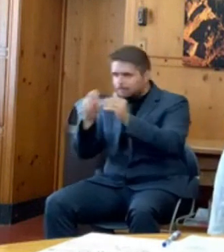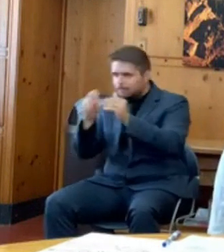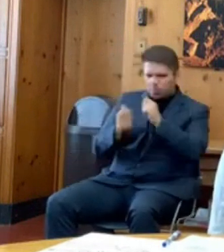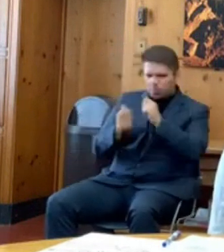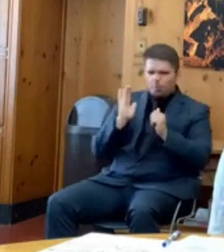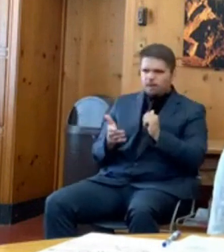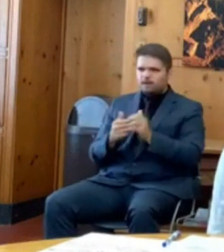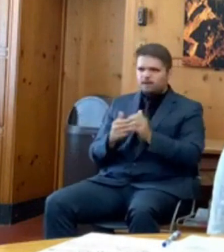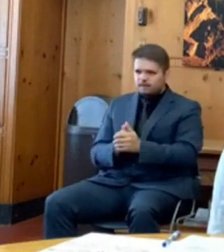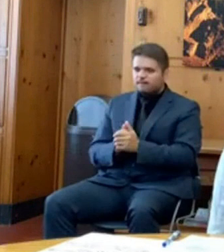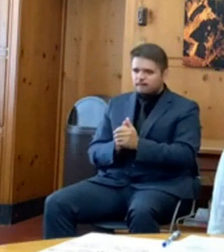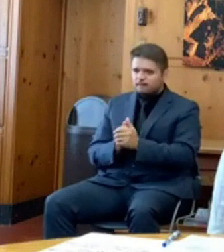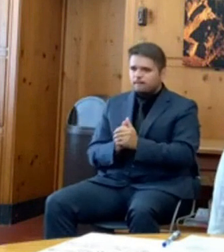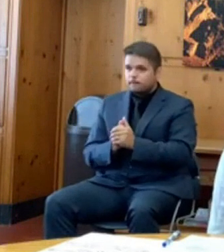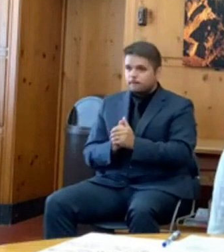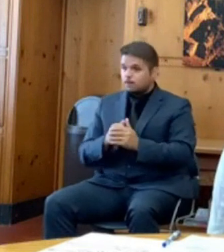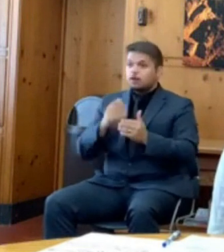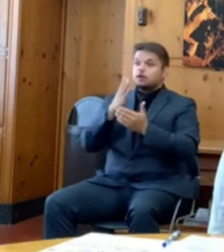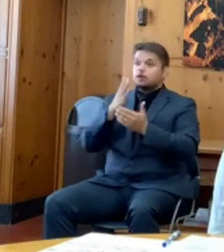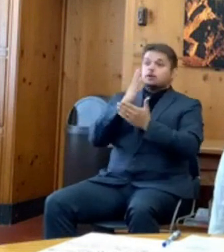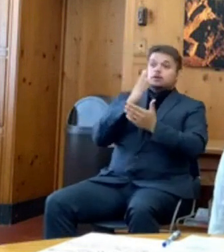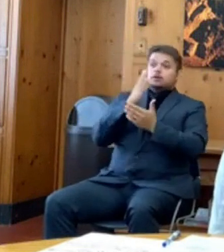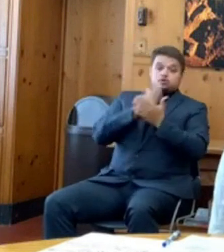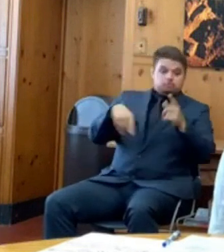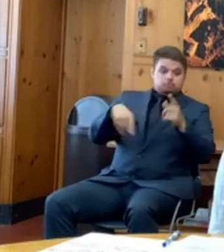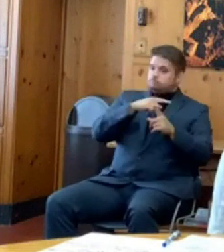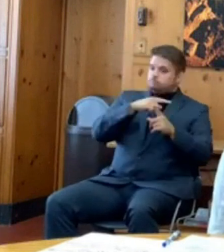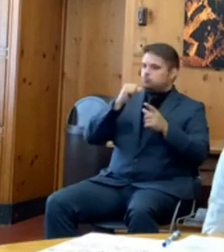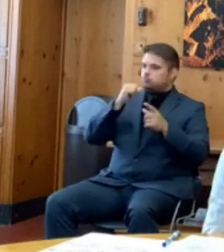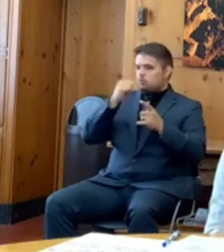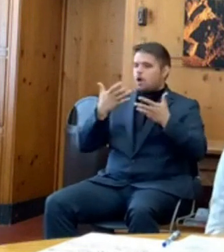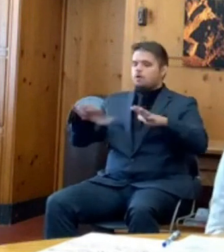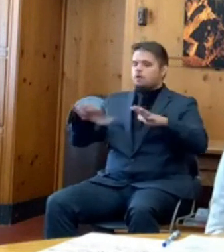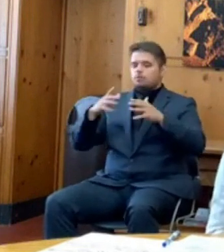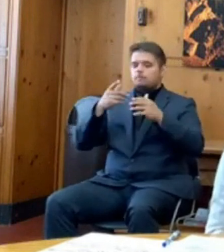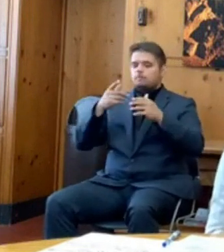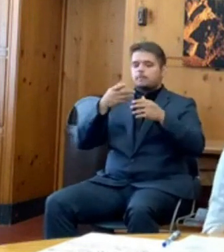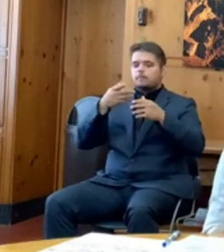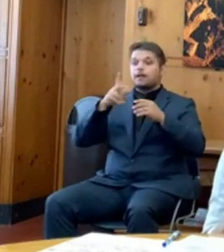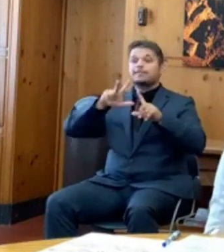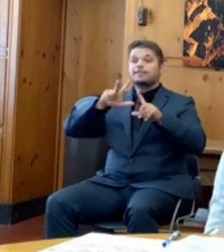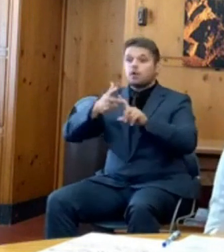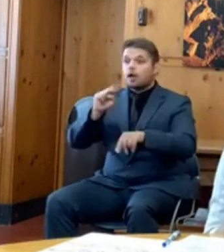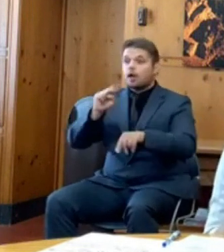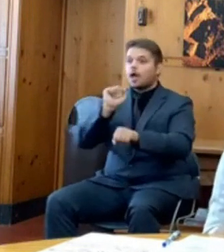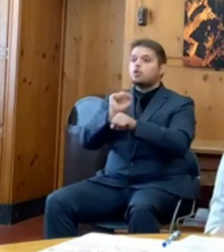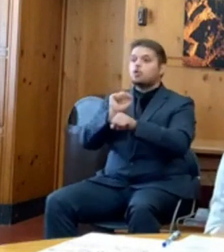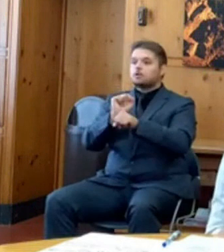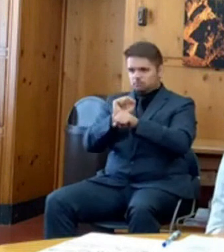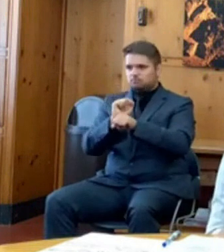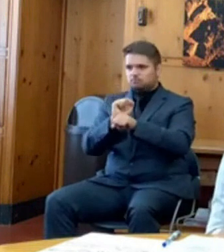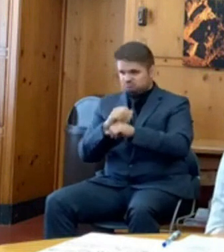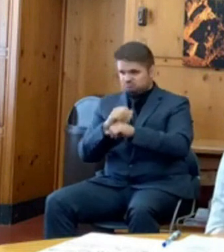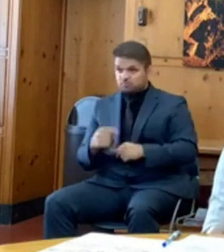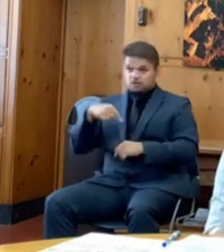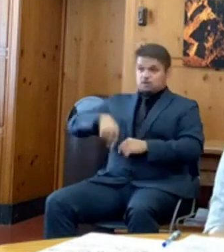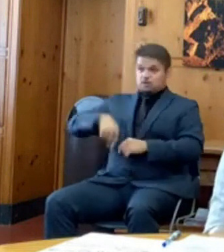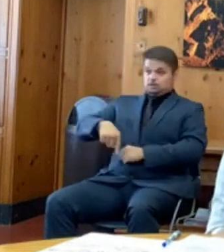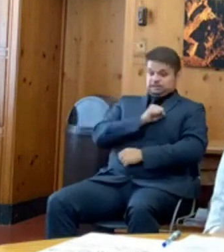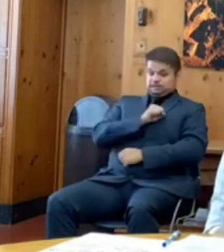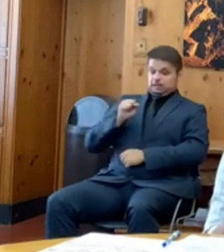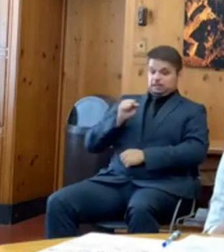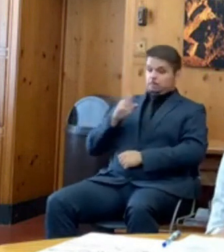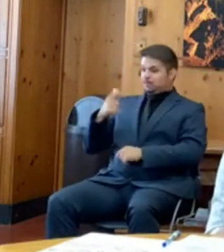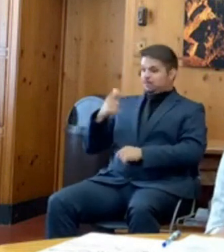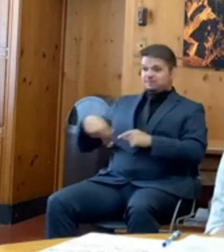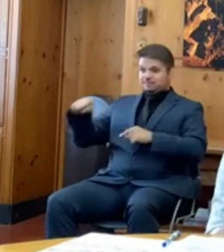unemployment bill, one that my administration proposed. This bill, Senate Bill 1702, would have